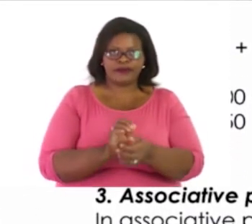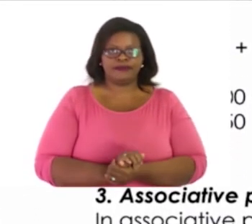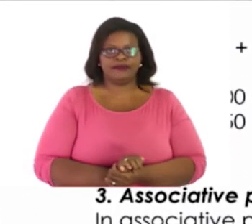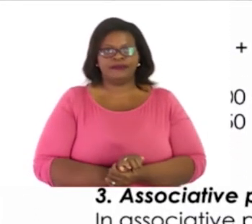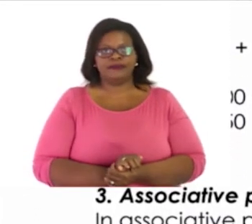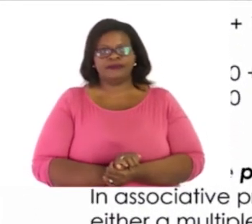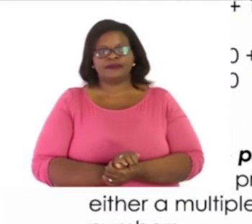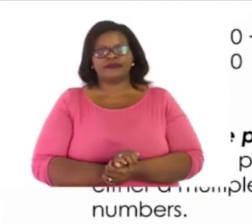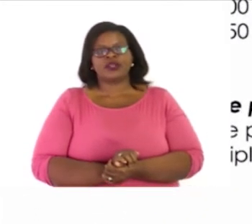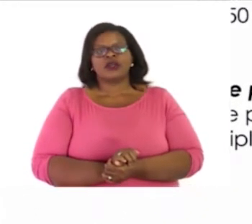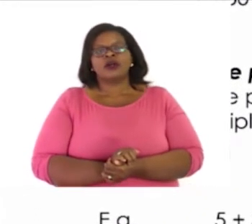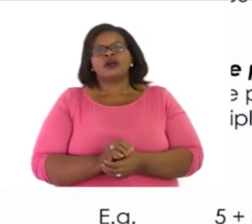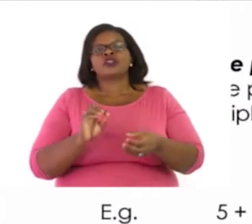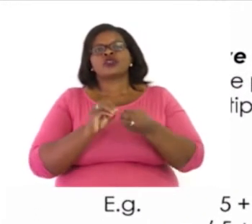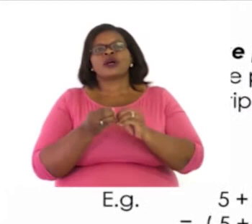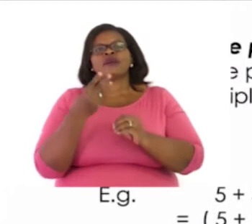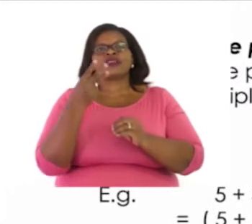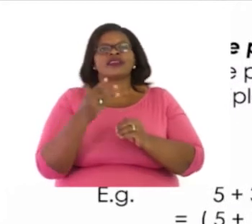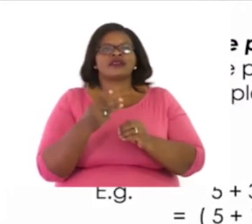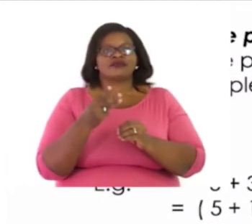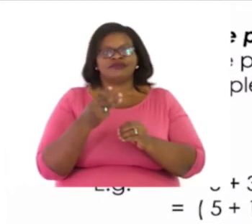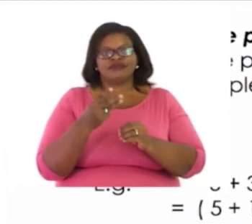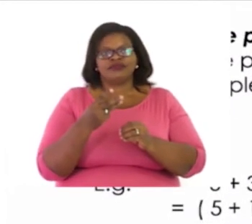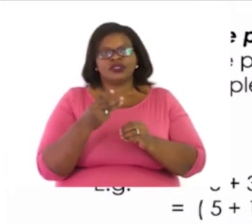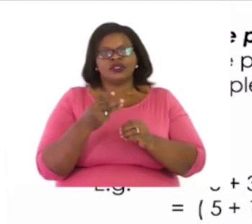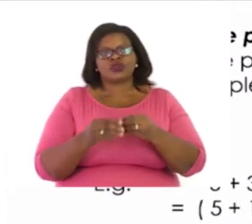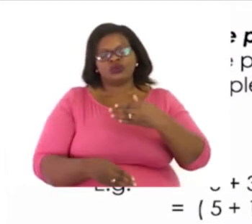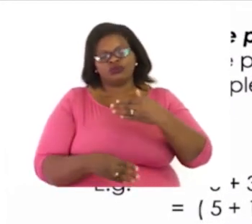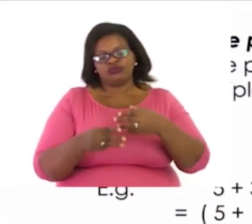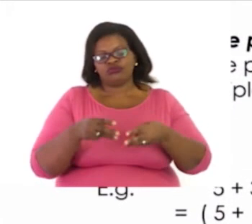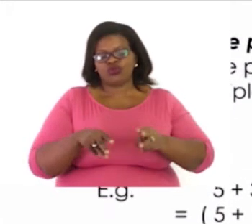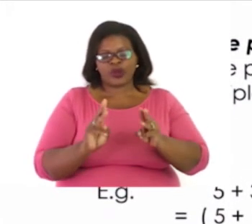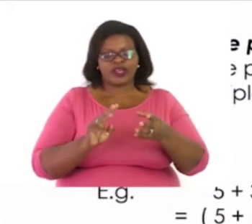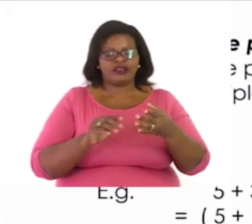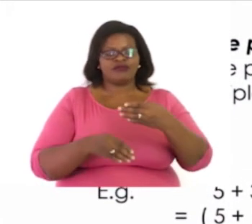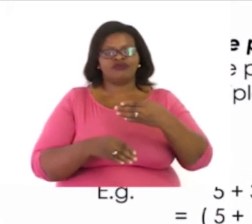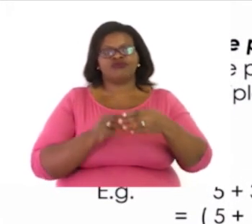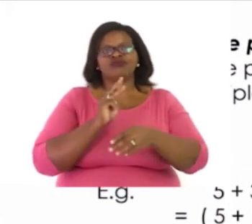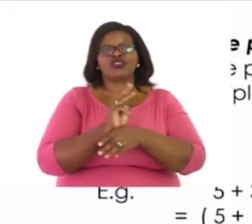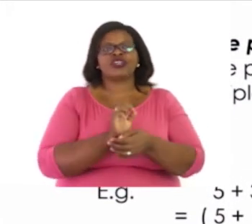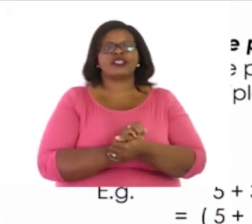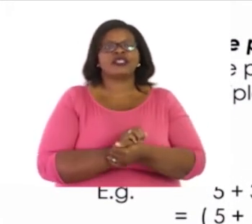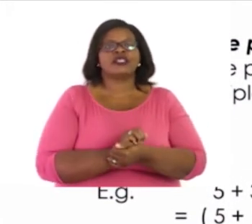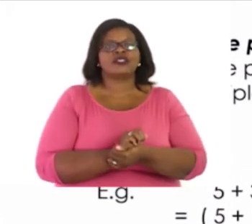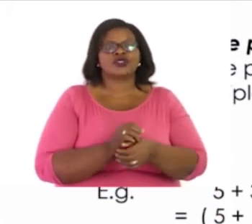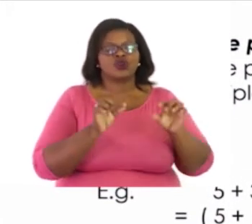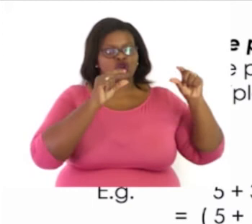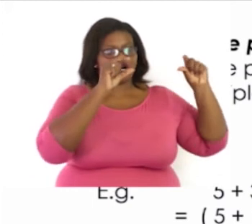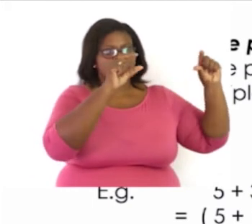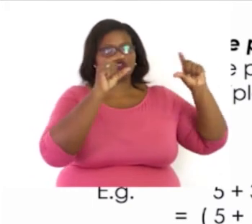Now, let's go over to the third way of addition. Associative property of addition.